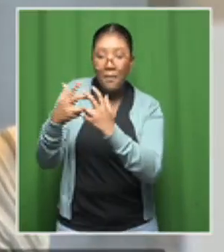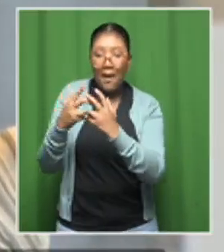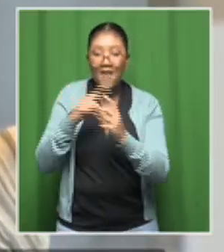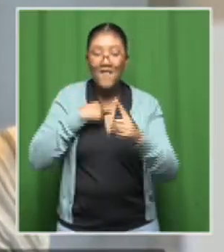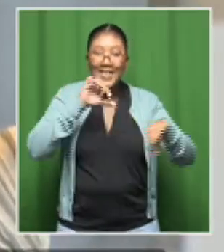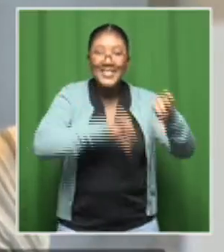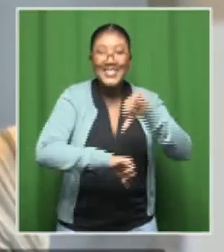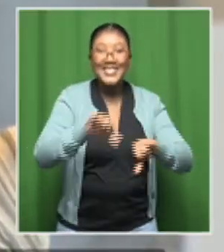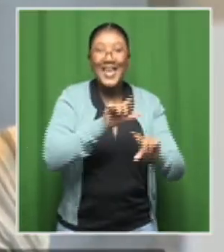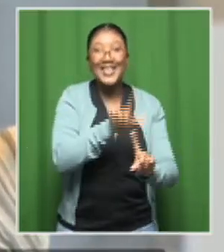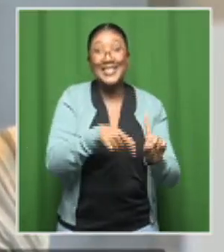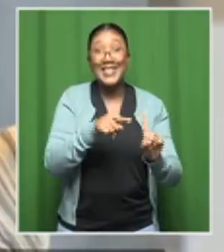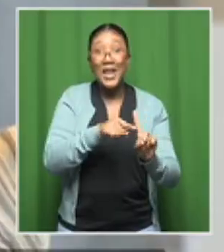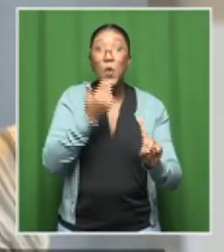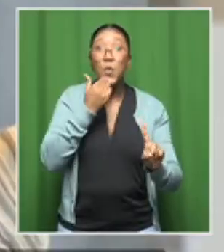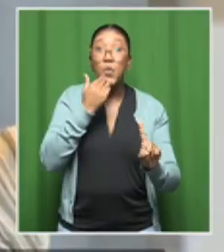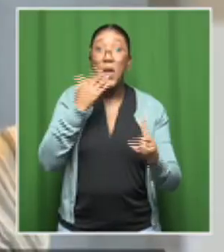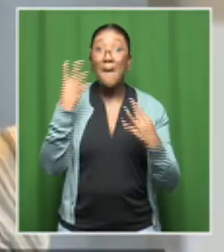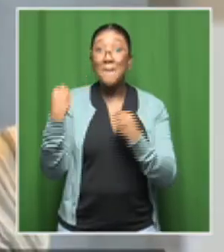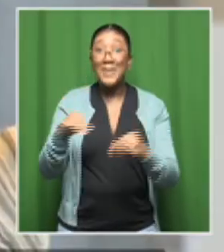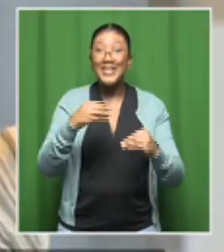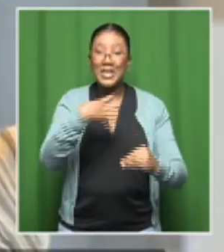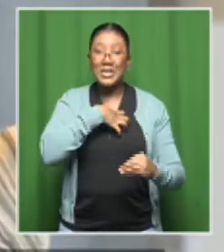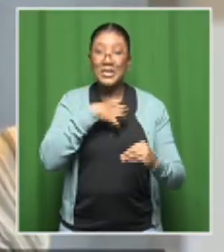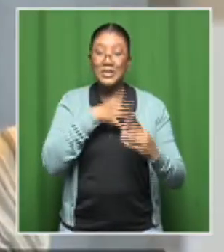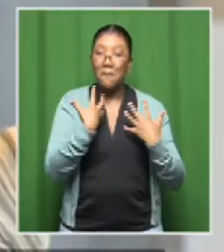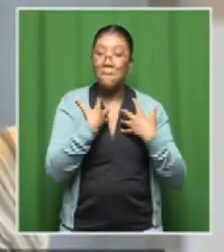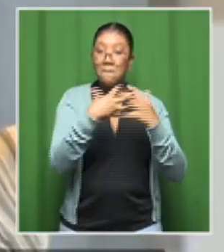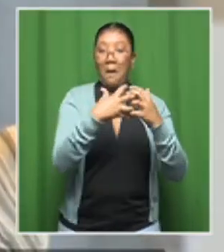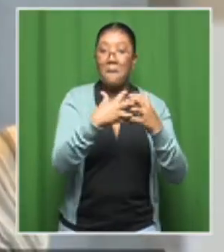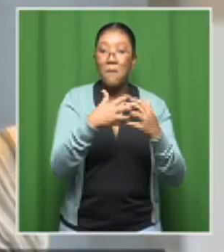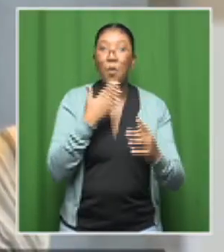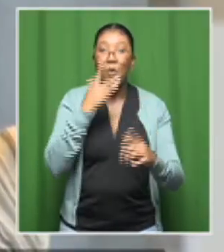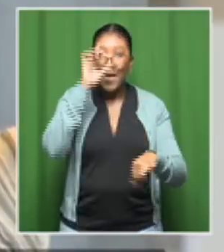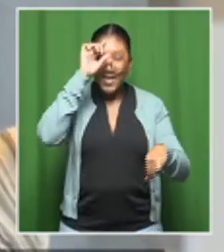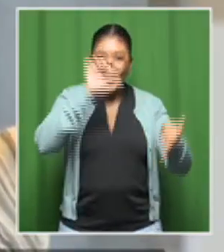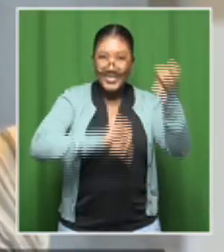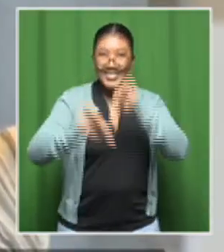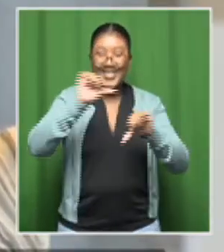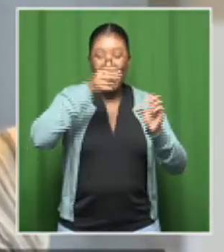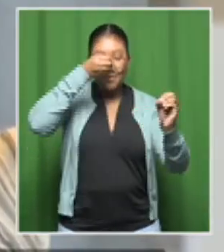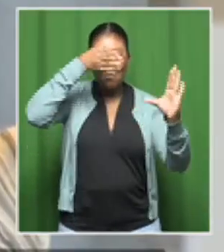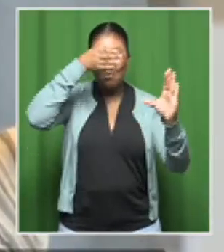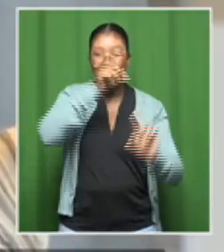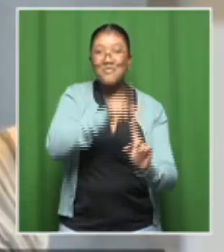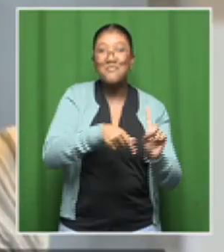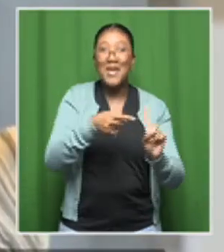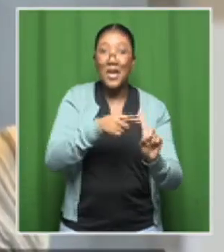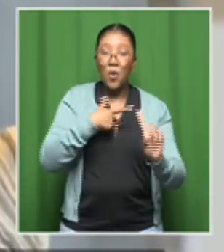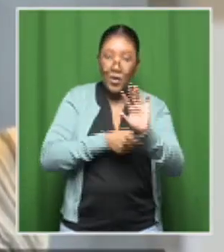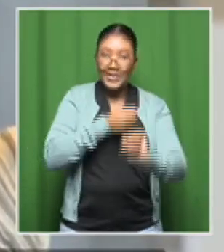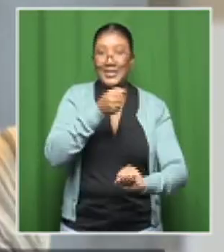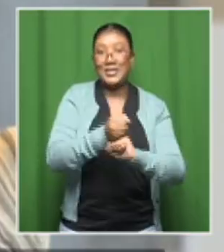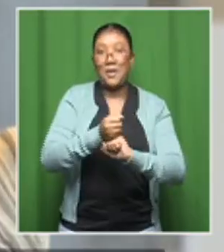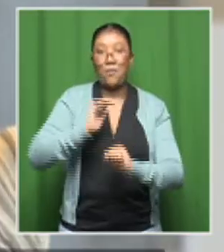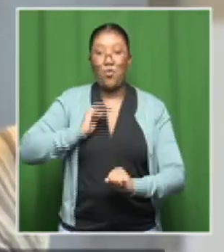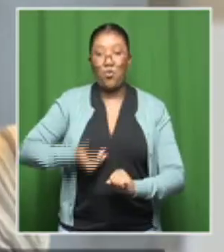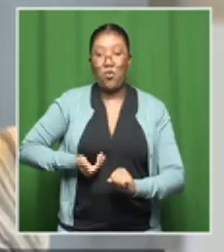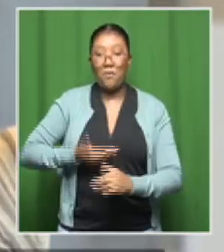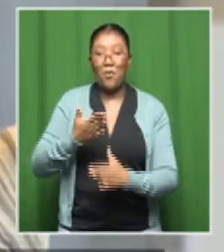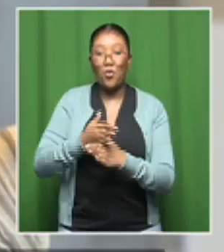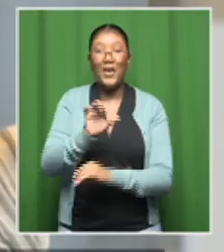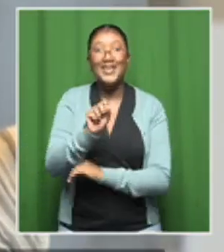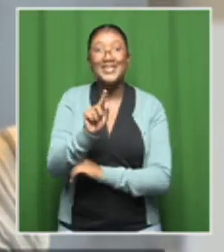a scientist and that's why, as L'Oreal, we saw it very fit for us to support women in STEM. And I think speaker after speaker